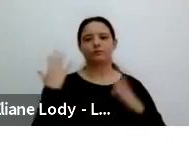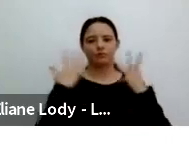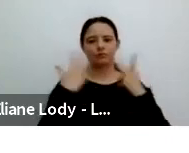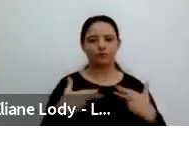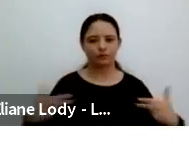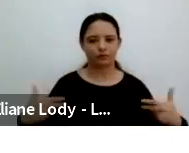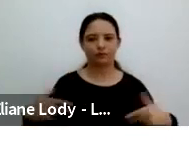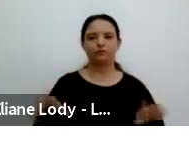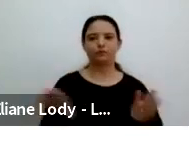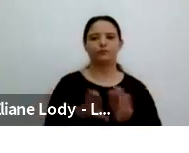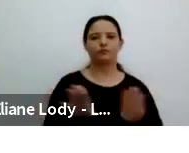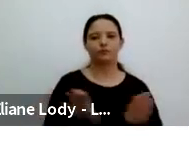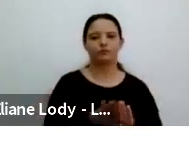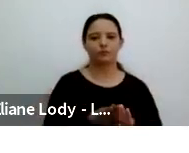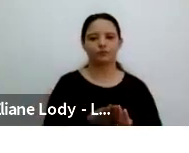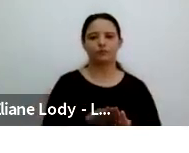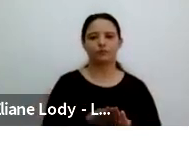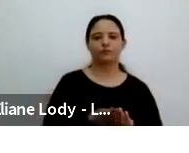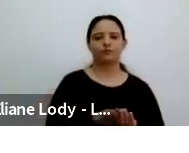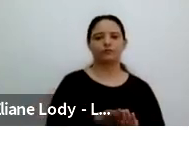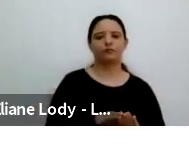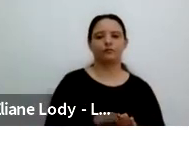discourses and practices of biology.